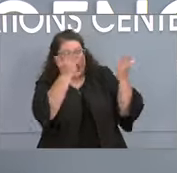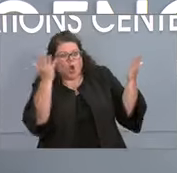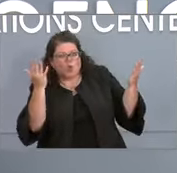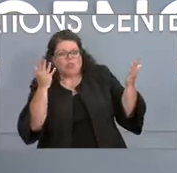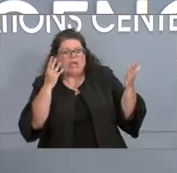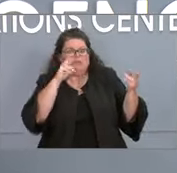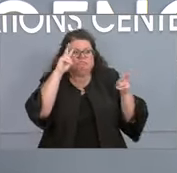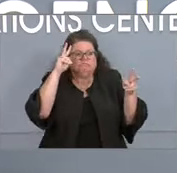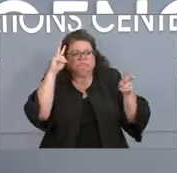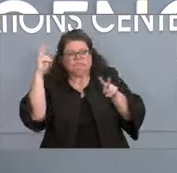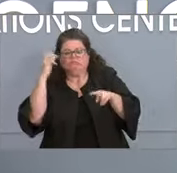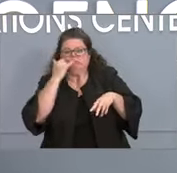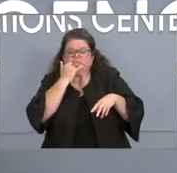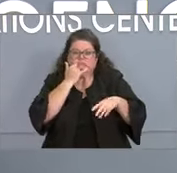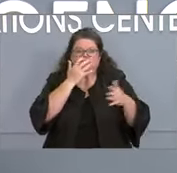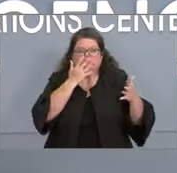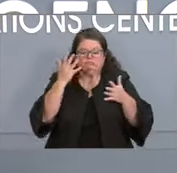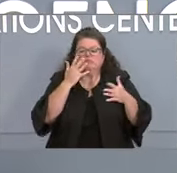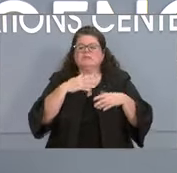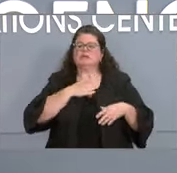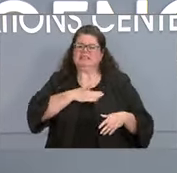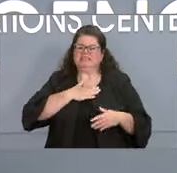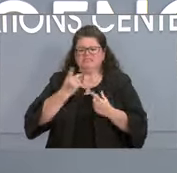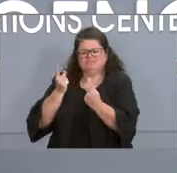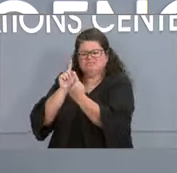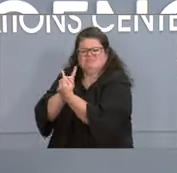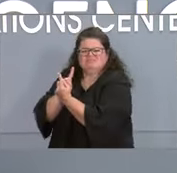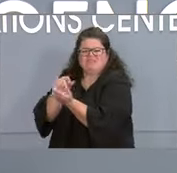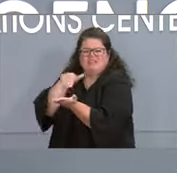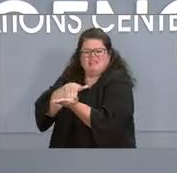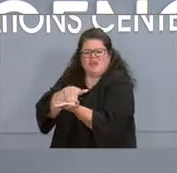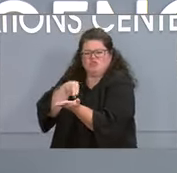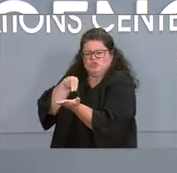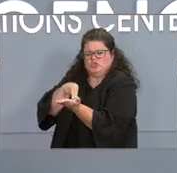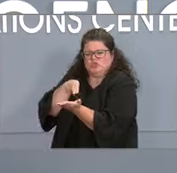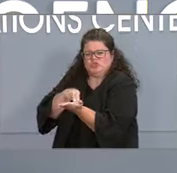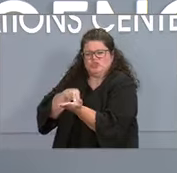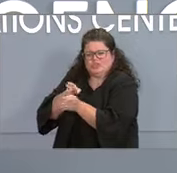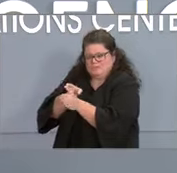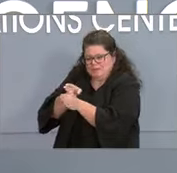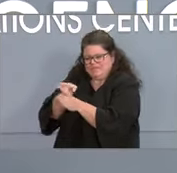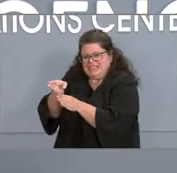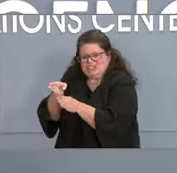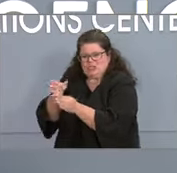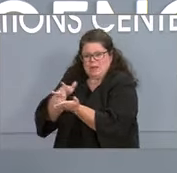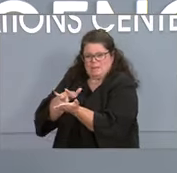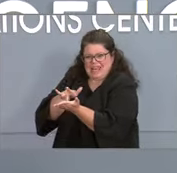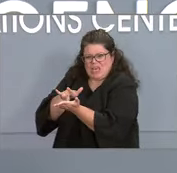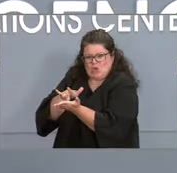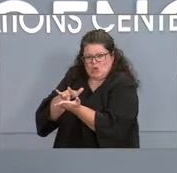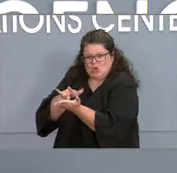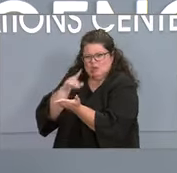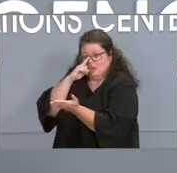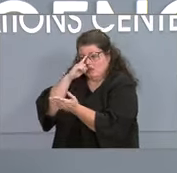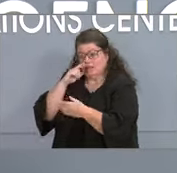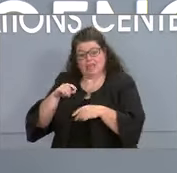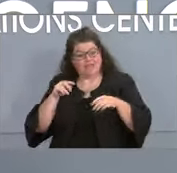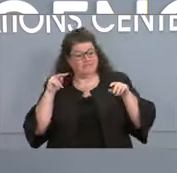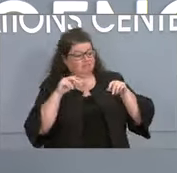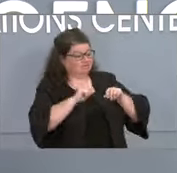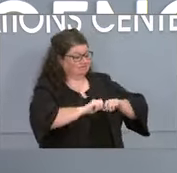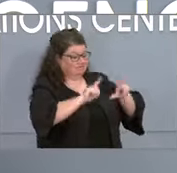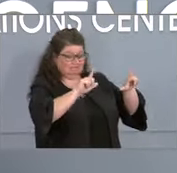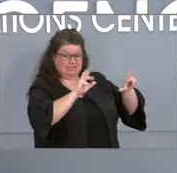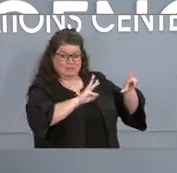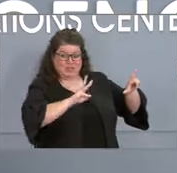Please talk with a doctor, a nurse, or other medical professional. Go to reliable online health resources